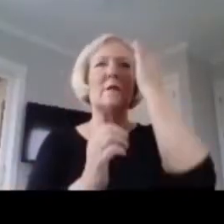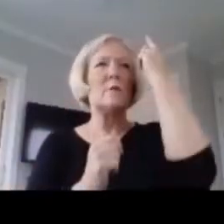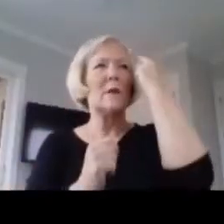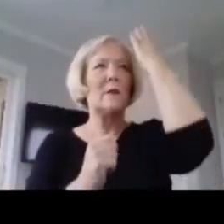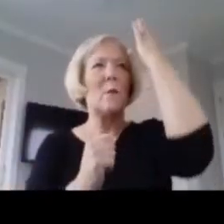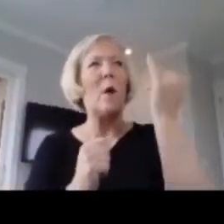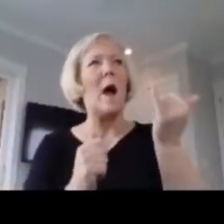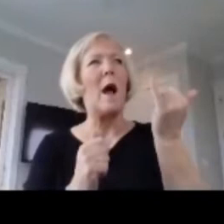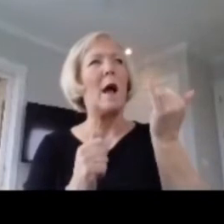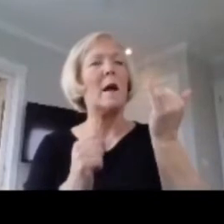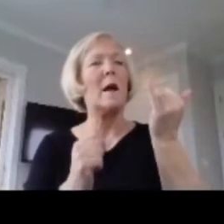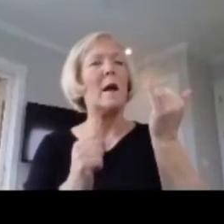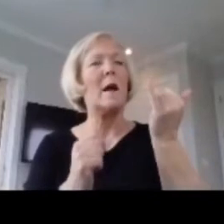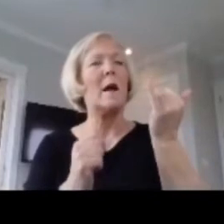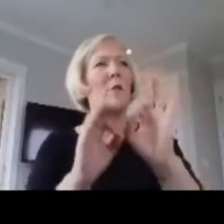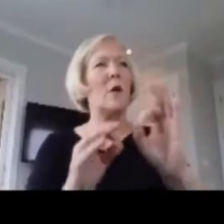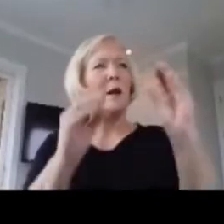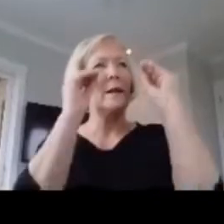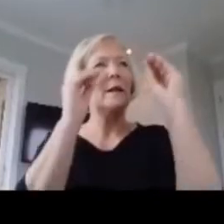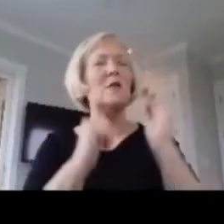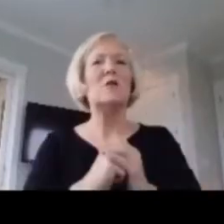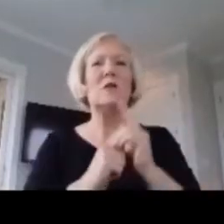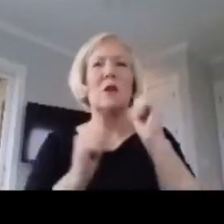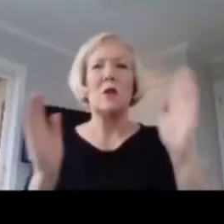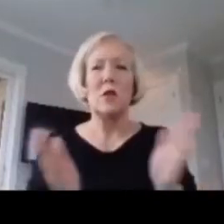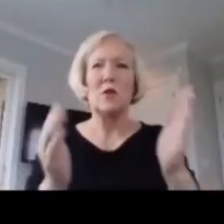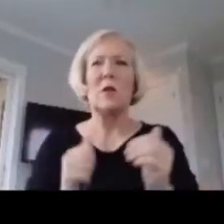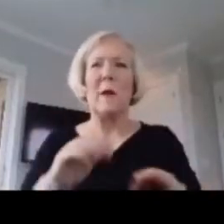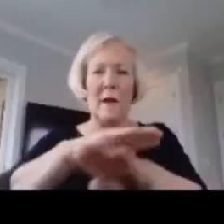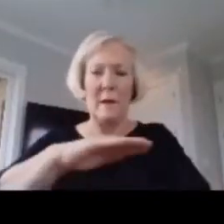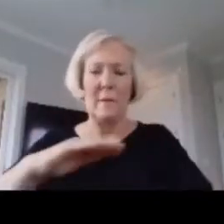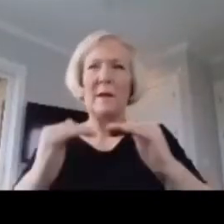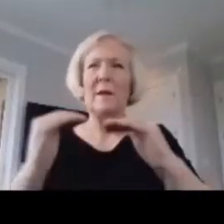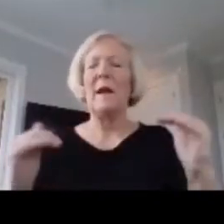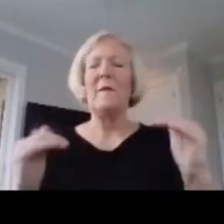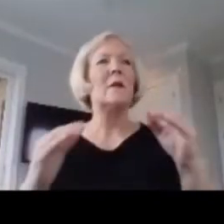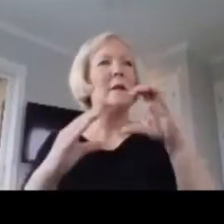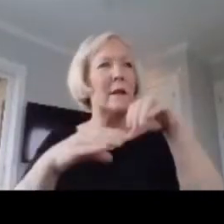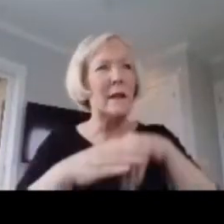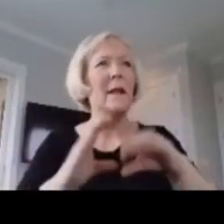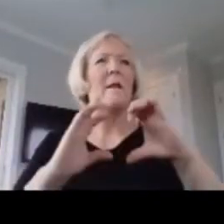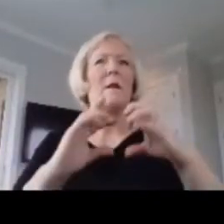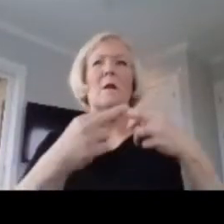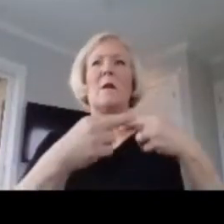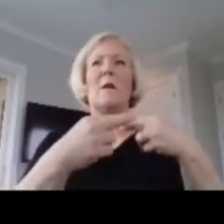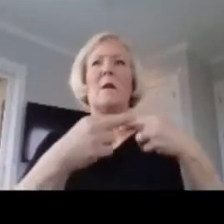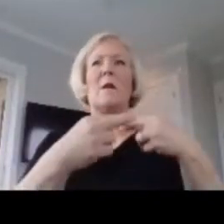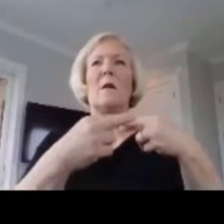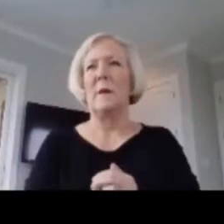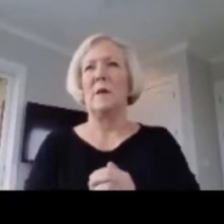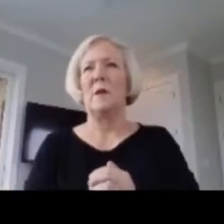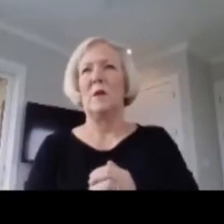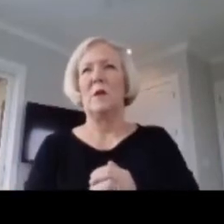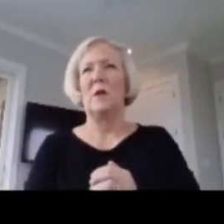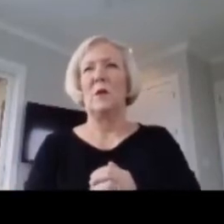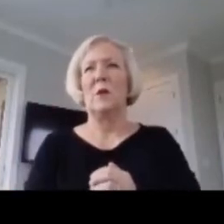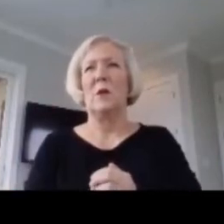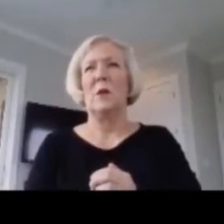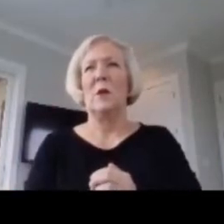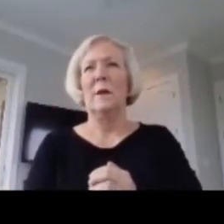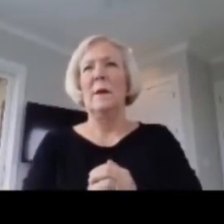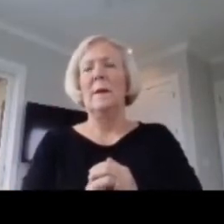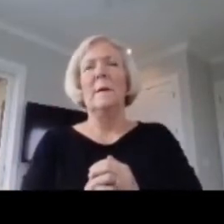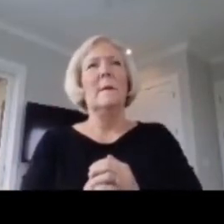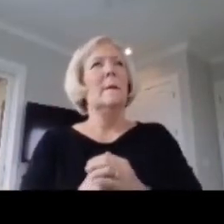encourage student voice at the ground level in the classroom. No teacher I've had has